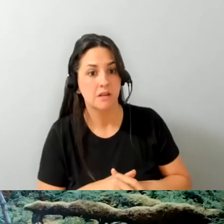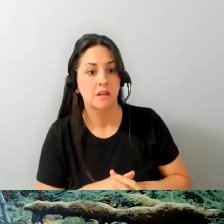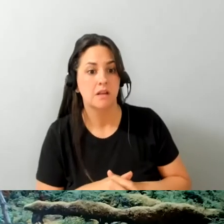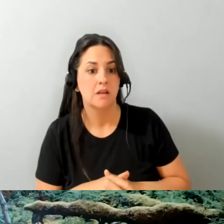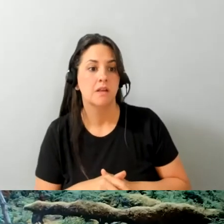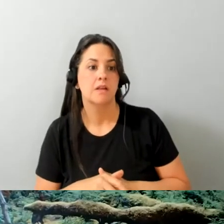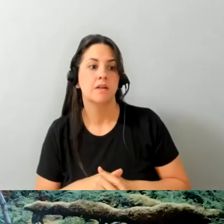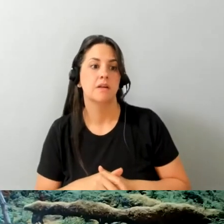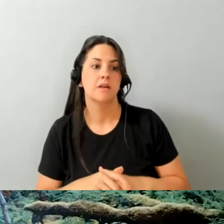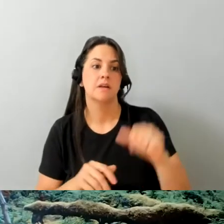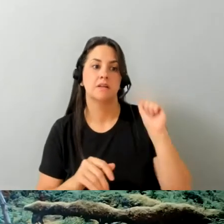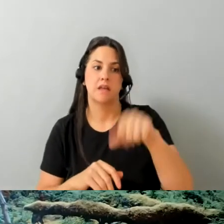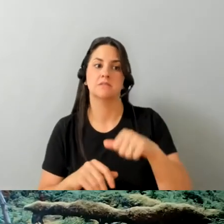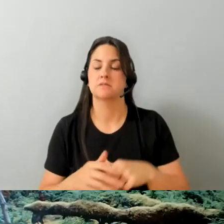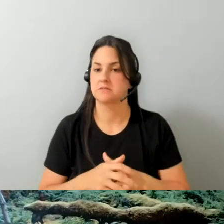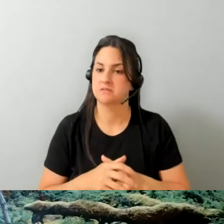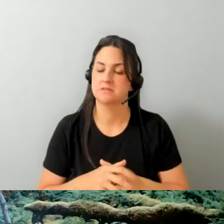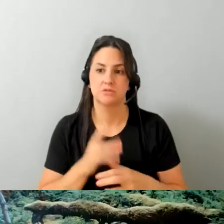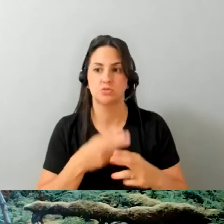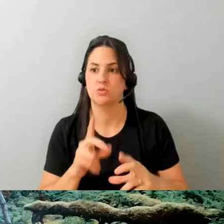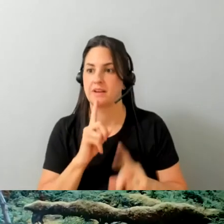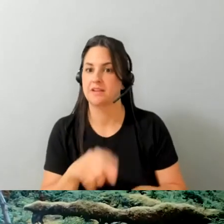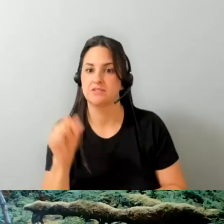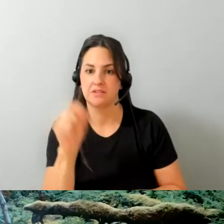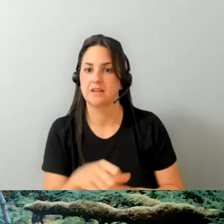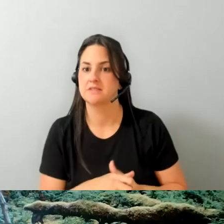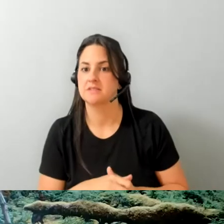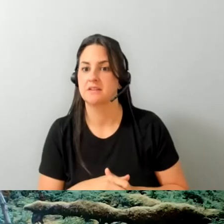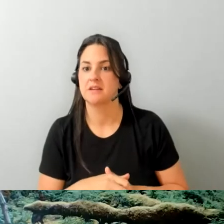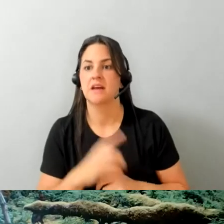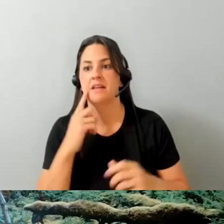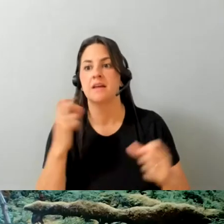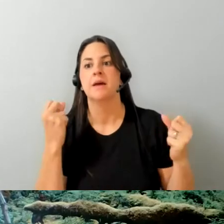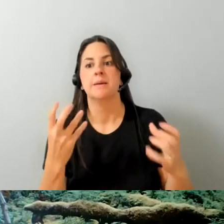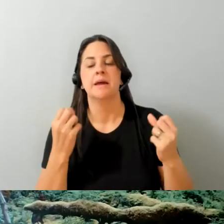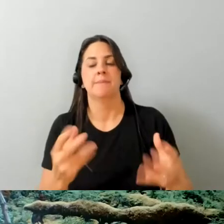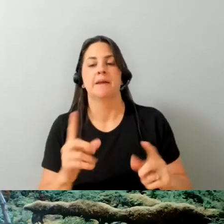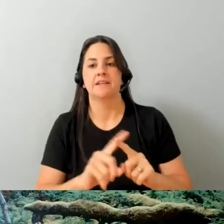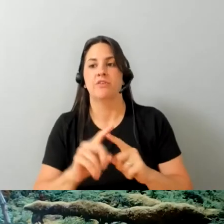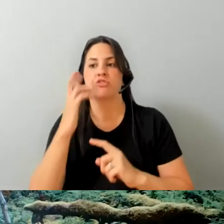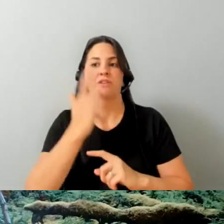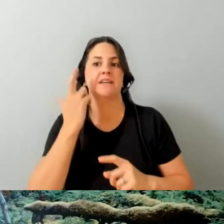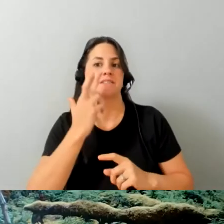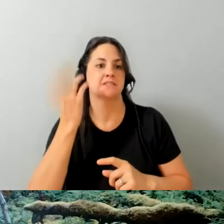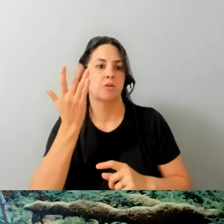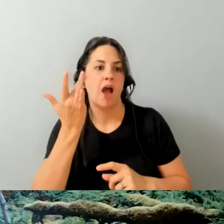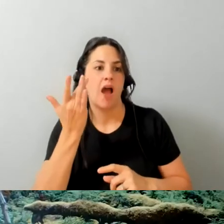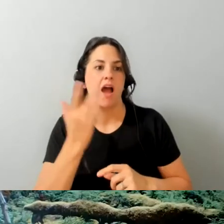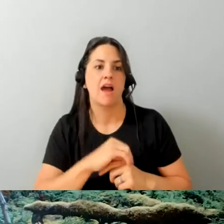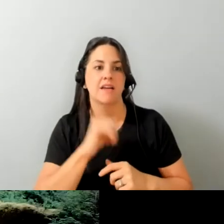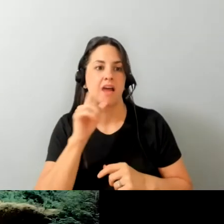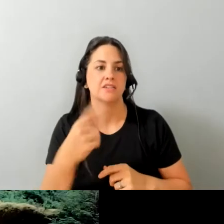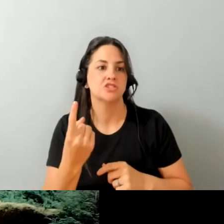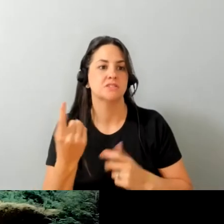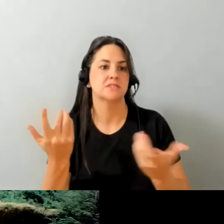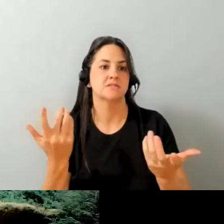yes is the short answer uh and i think there's a lot of interesting factors driving that including just uh realities of the labor